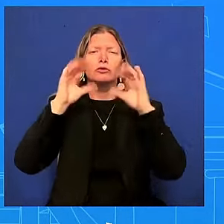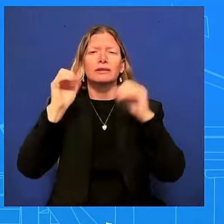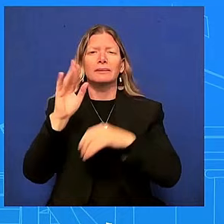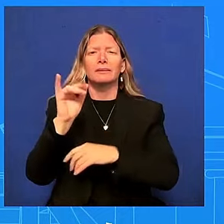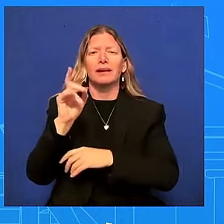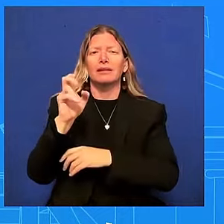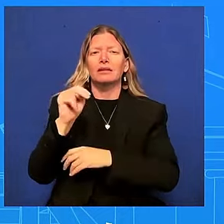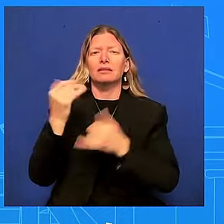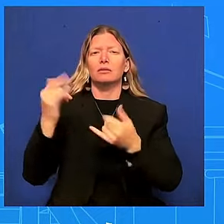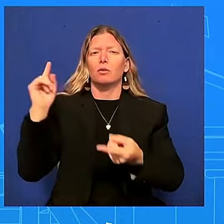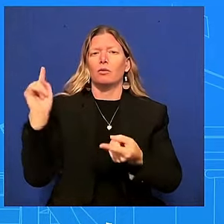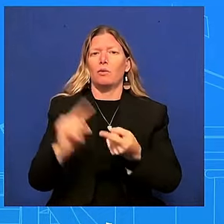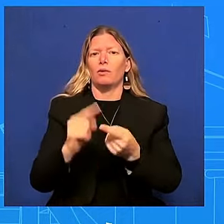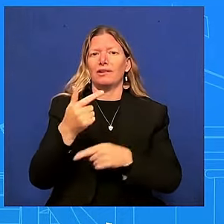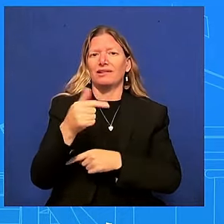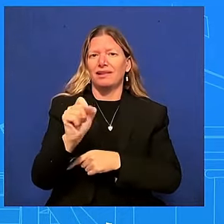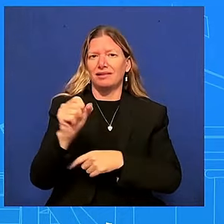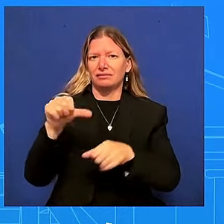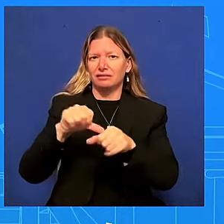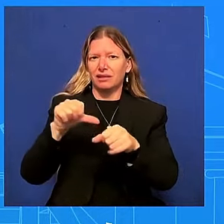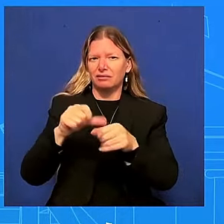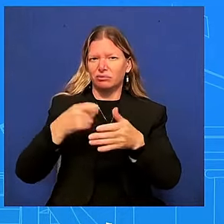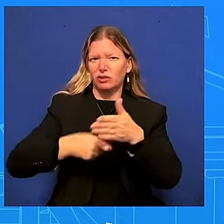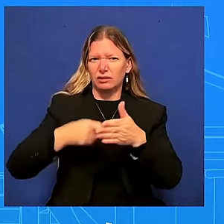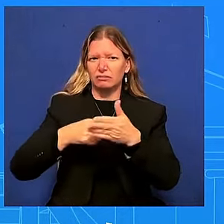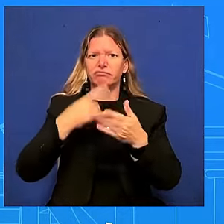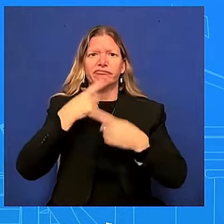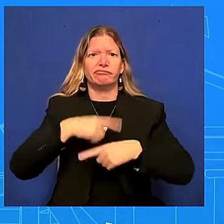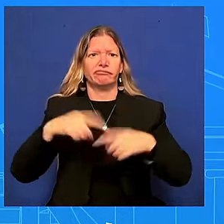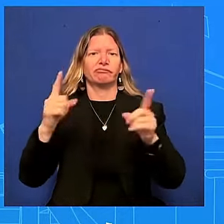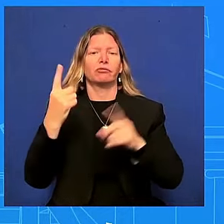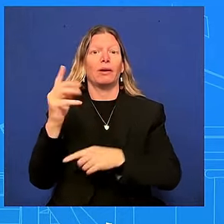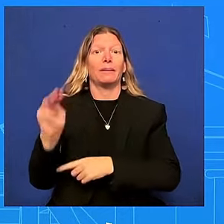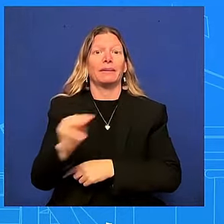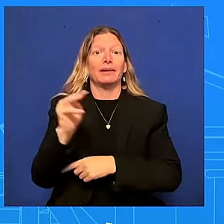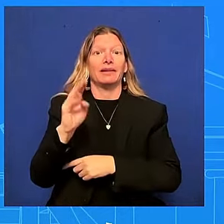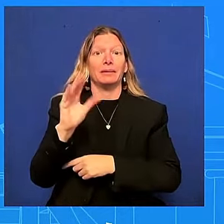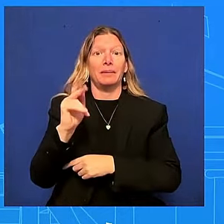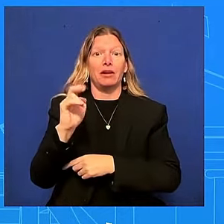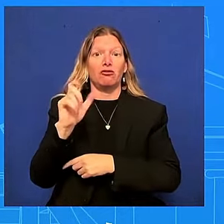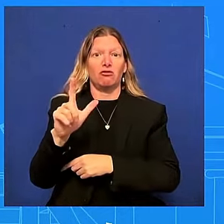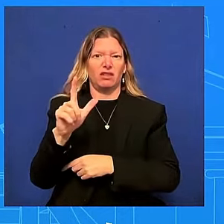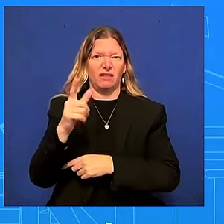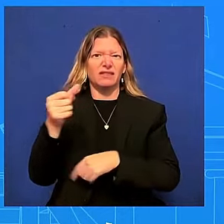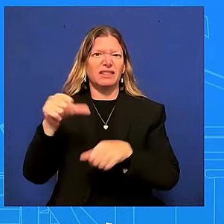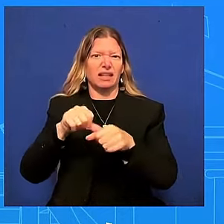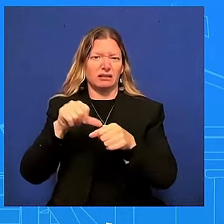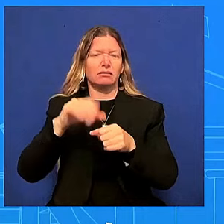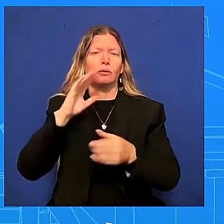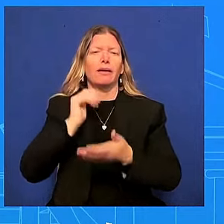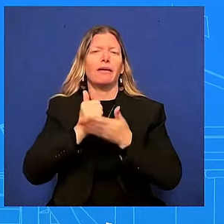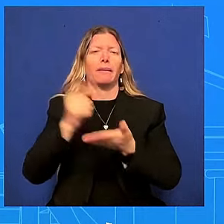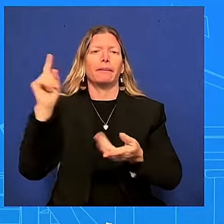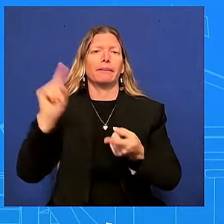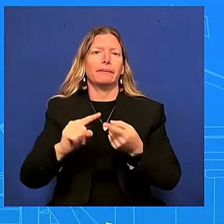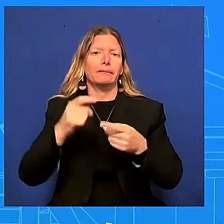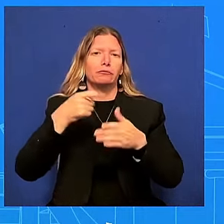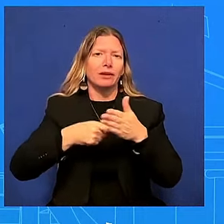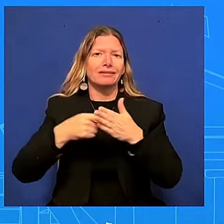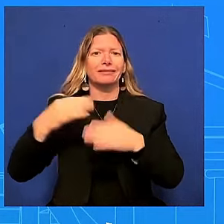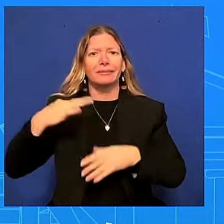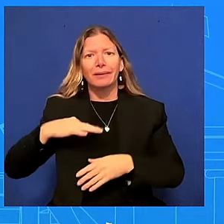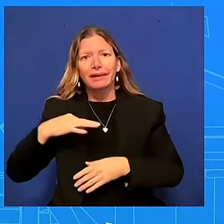states such as Maine New Hampshire New York New Jersey and Pennsylvania while President Biden has unleashed record energy